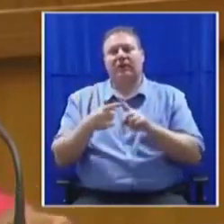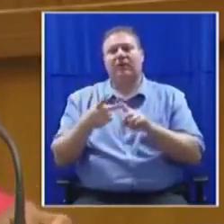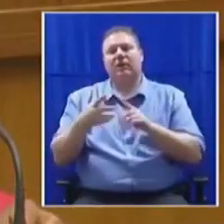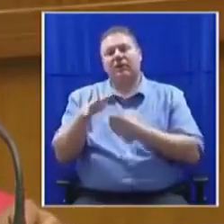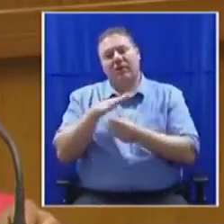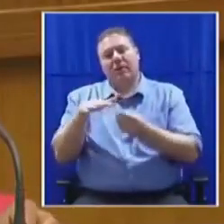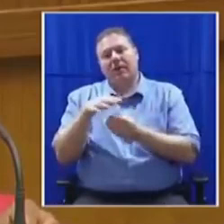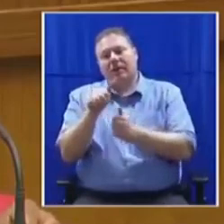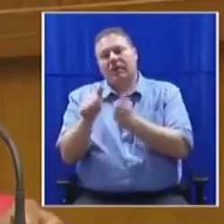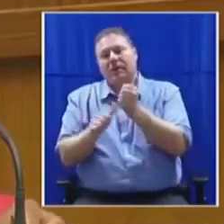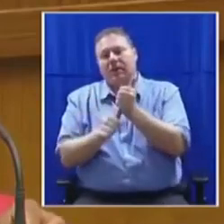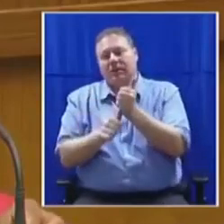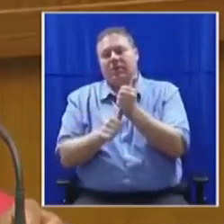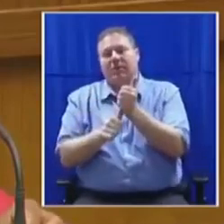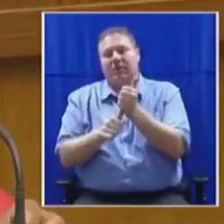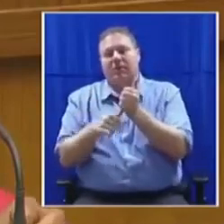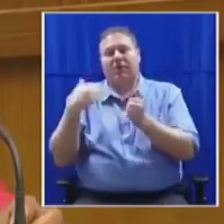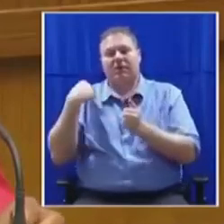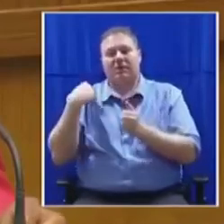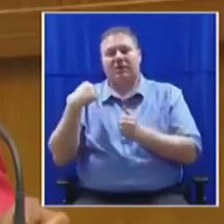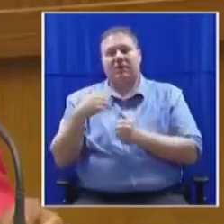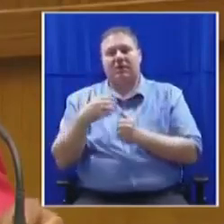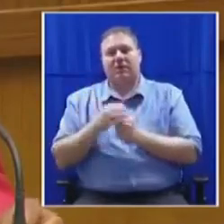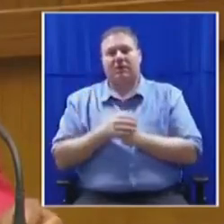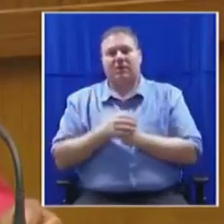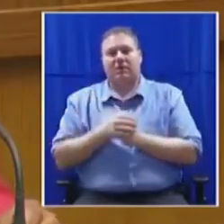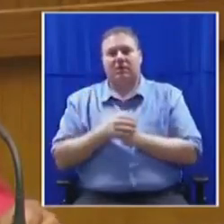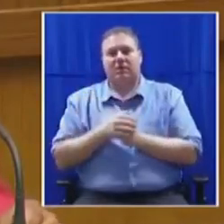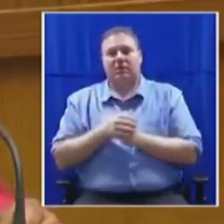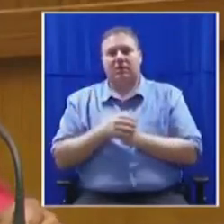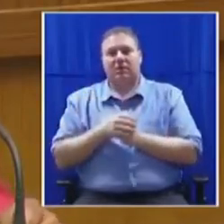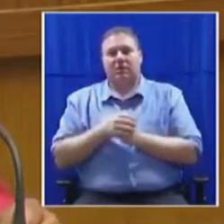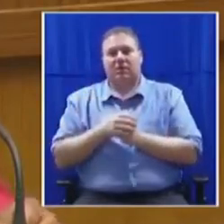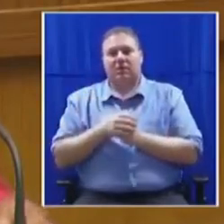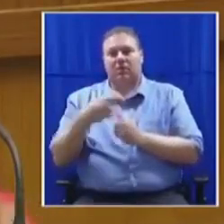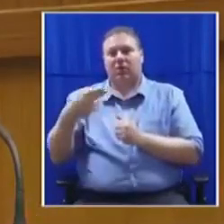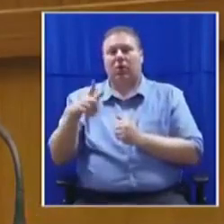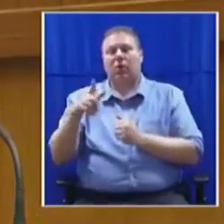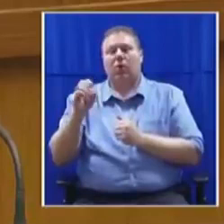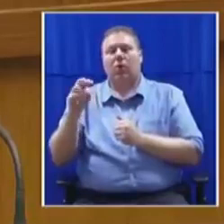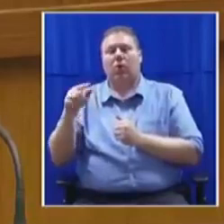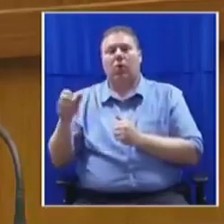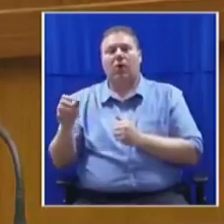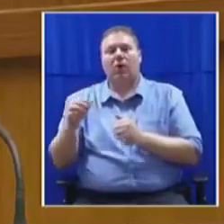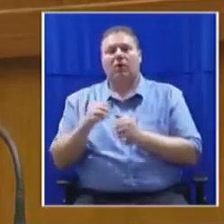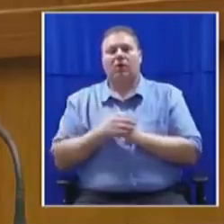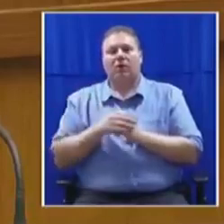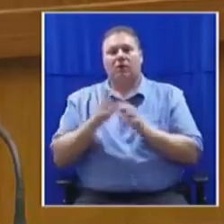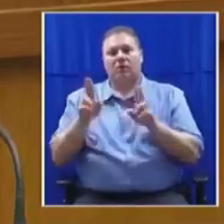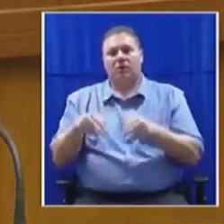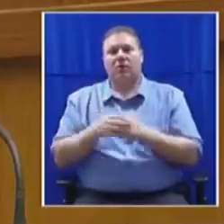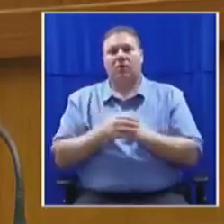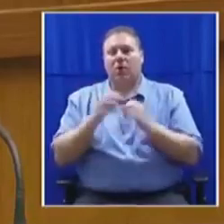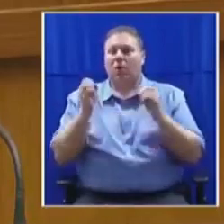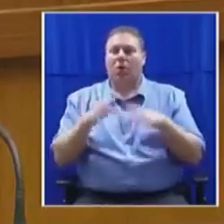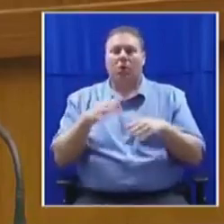Deputy Minister of Mineral Resources, K.W. Vili Le Tlongwa, on a tragic passing. It is indeed a loss not